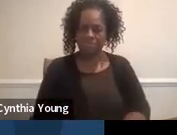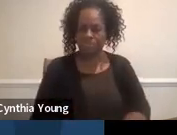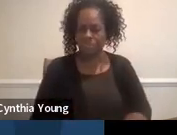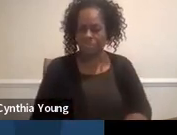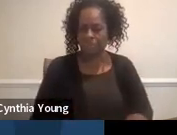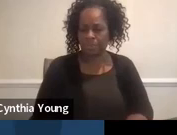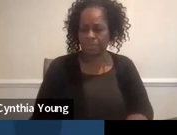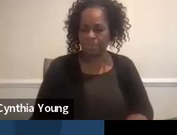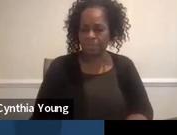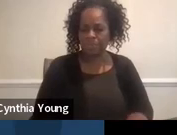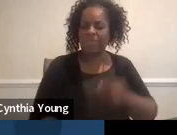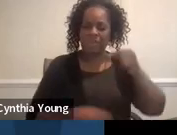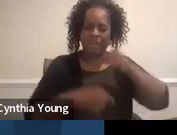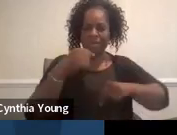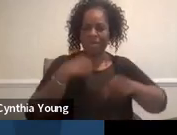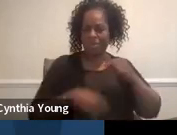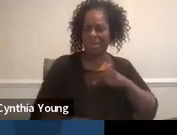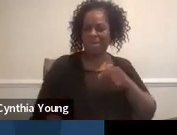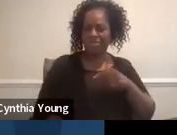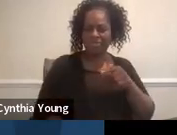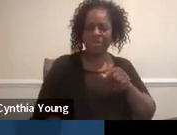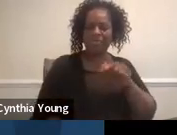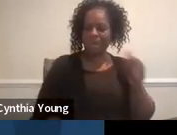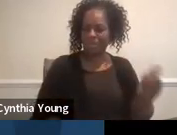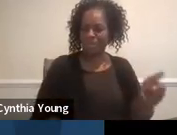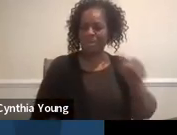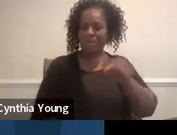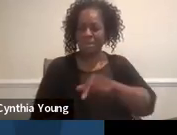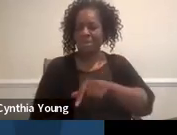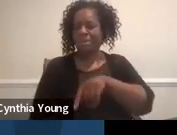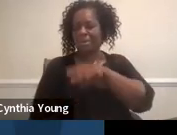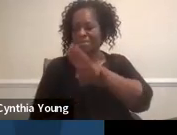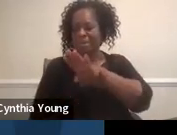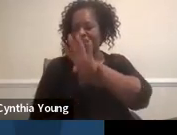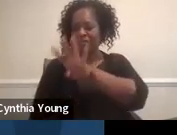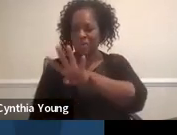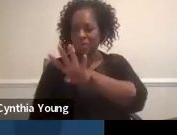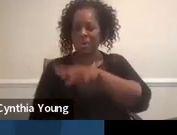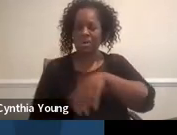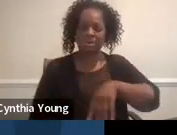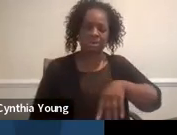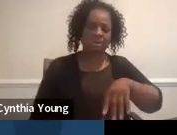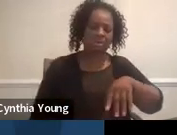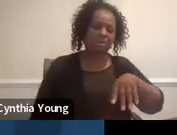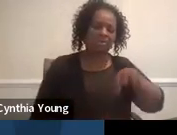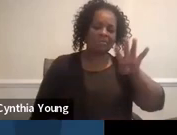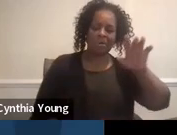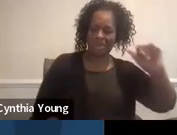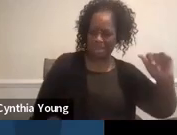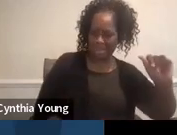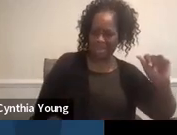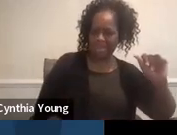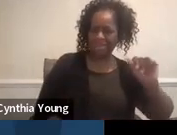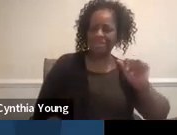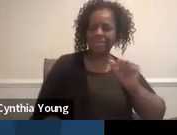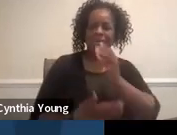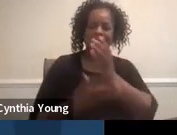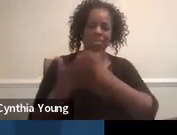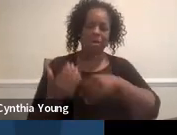And I do go back and forth for B4. The B just means that it's part B of IDEA.